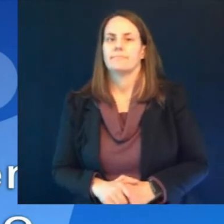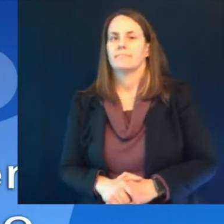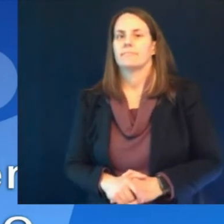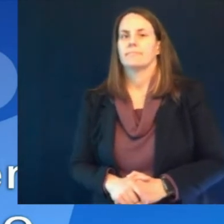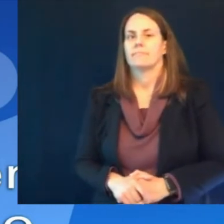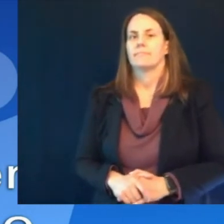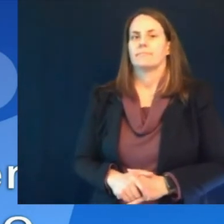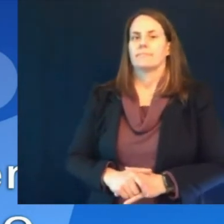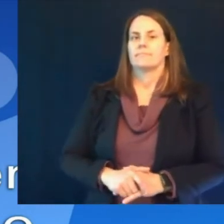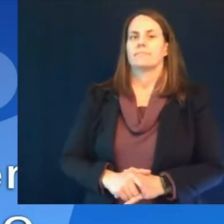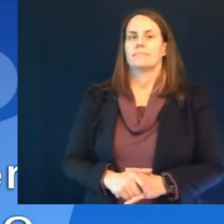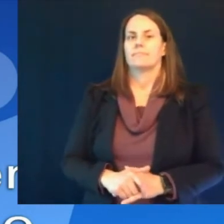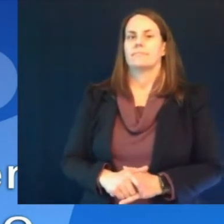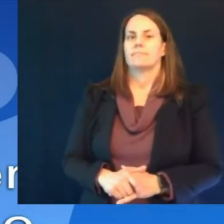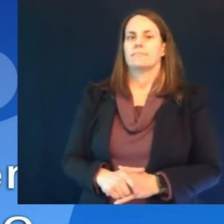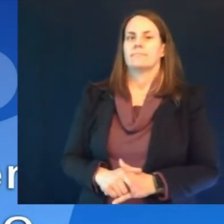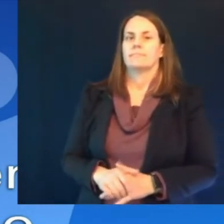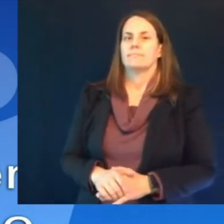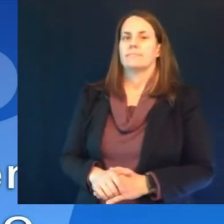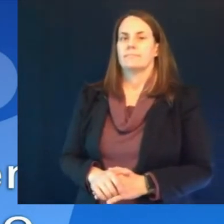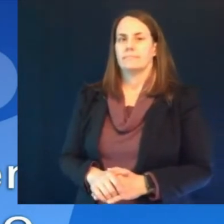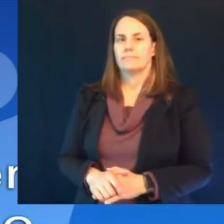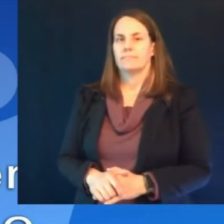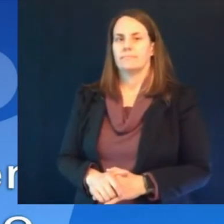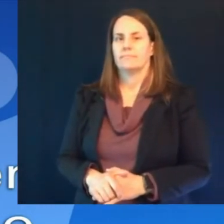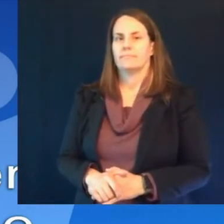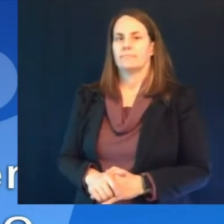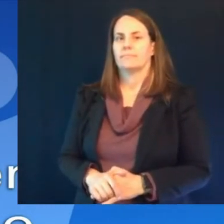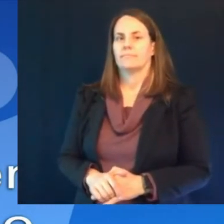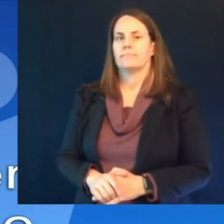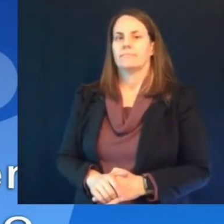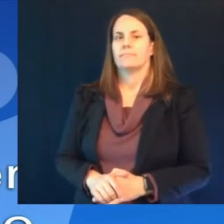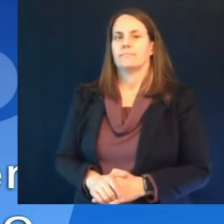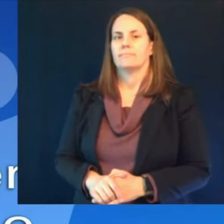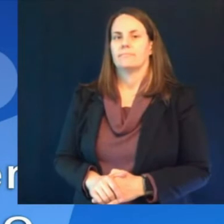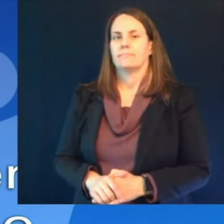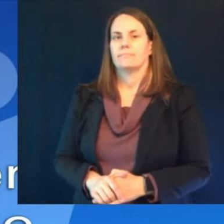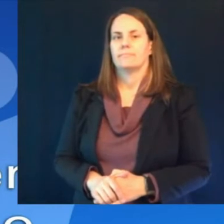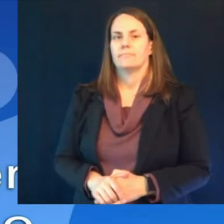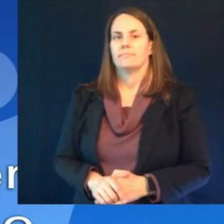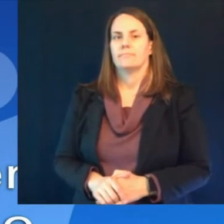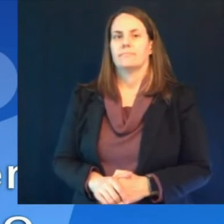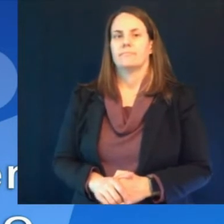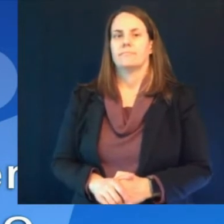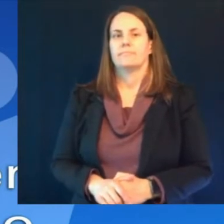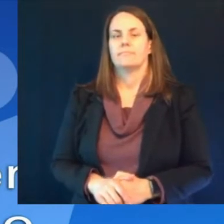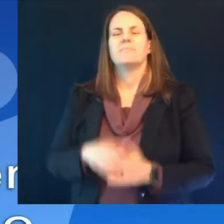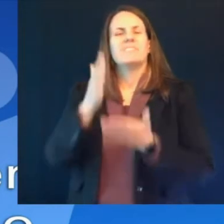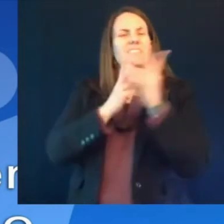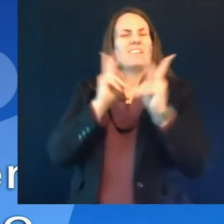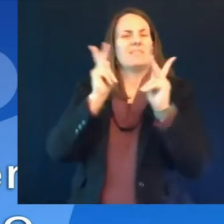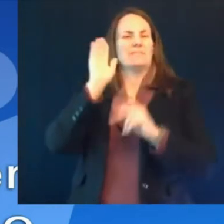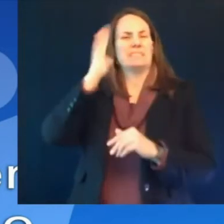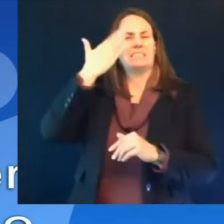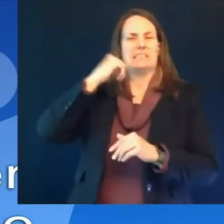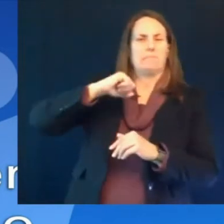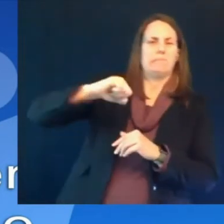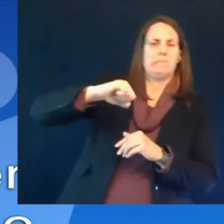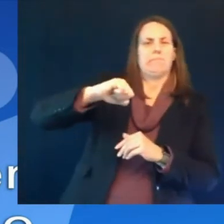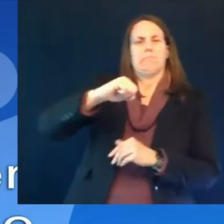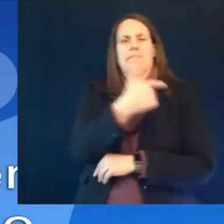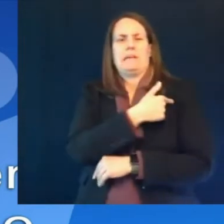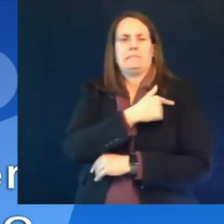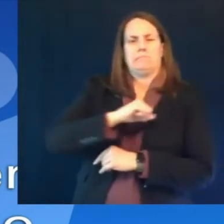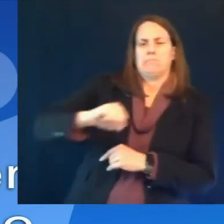with a lot of vaccine hesitancy in some areas what you would say to people who might see this and you know pause and and potentially